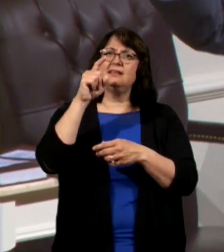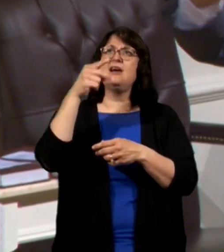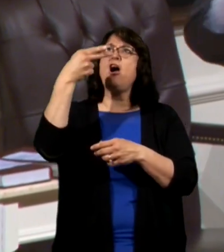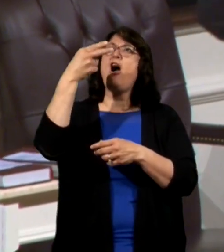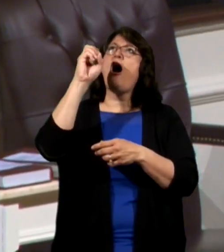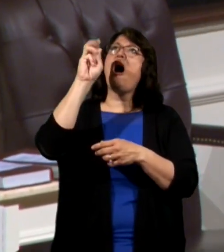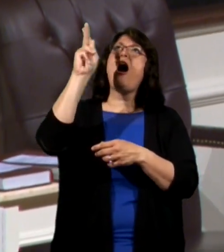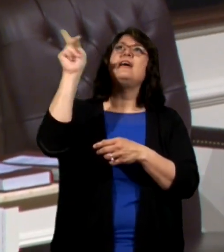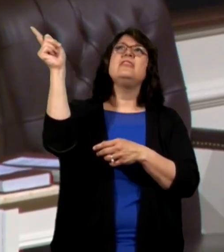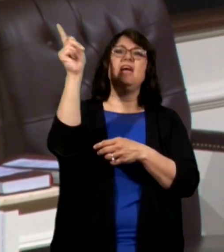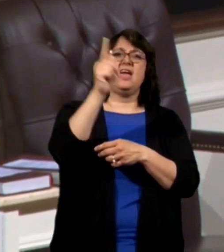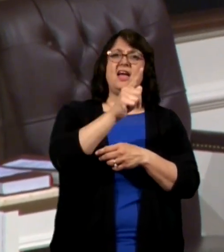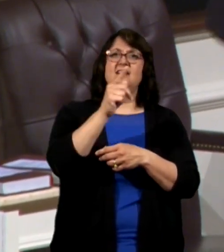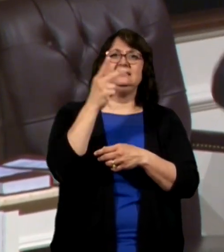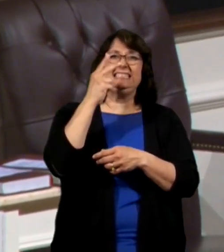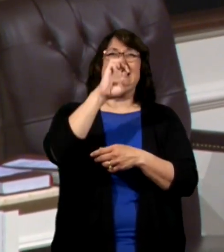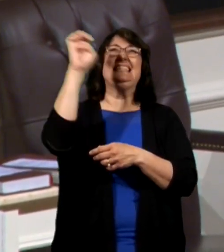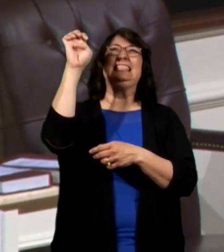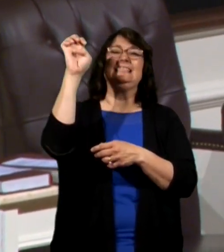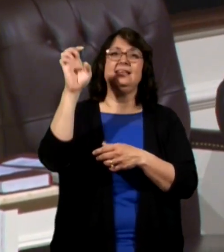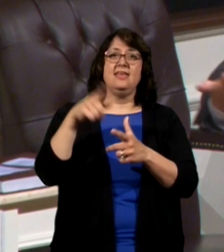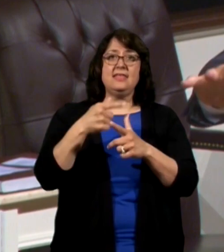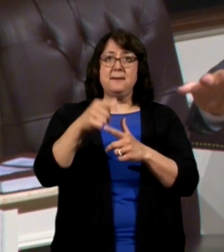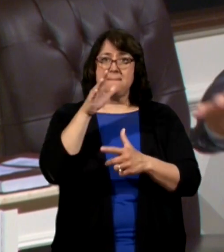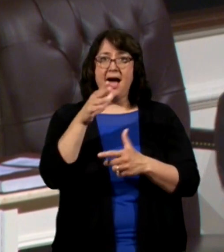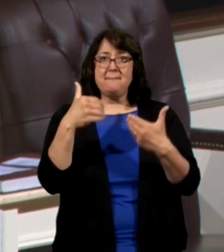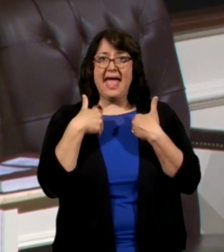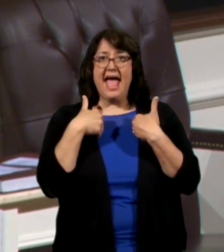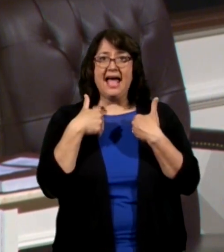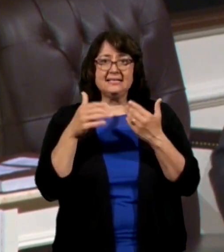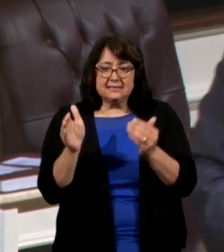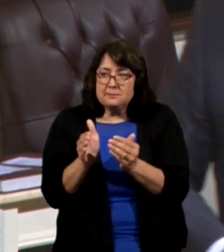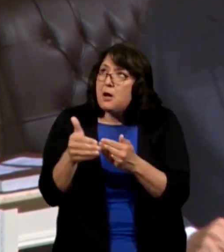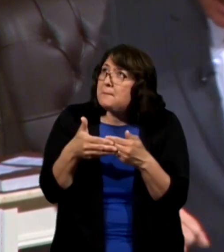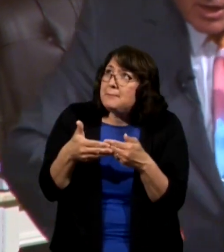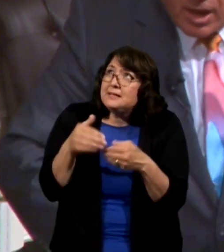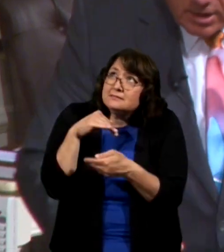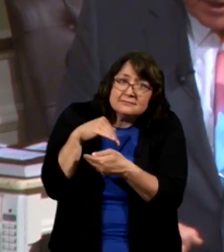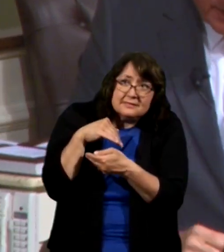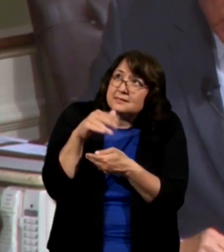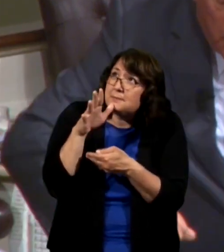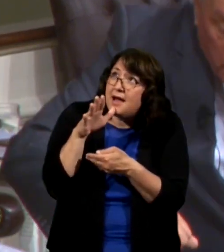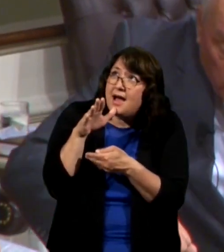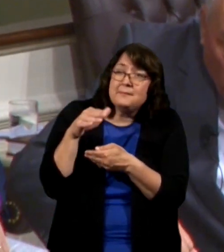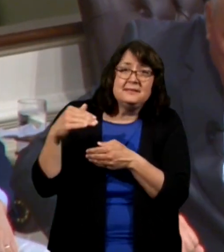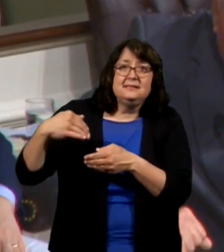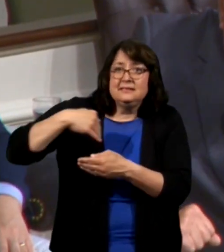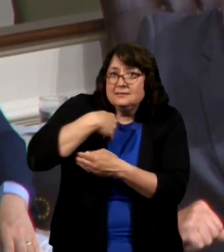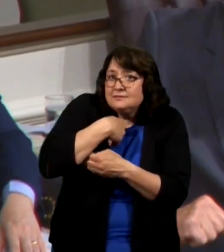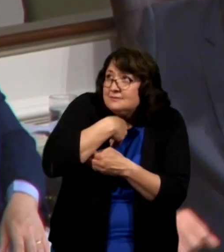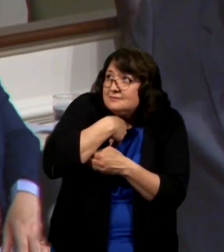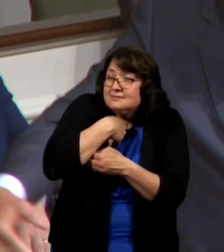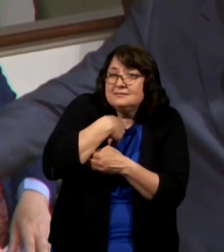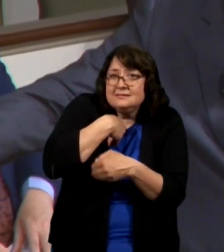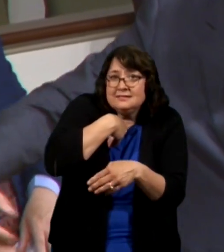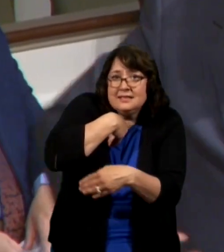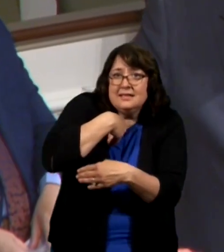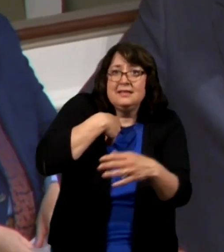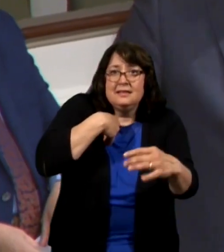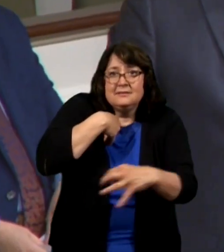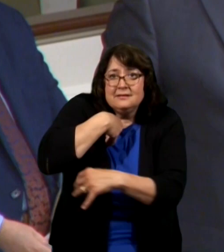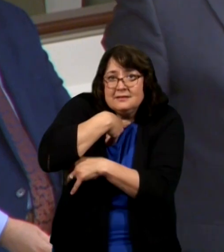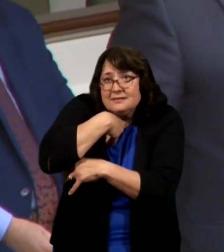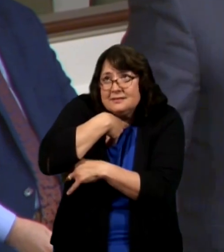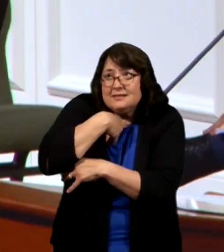up there. And it goes, eee! And mom's got those little chicks, and she, cluck, cluck, cluck, and she puts her wings out like that, and those little